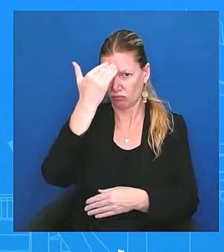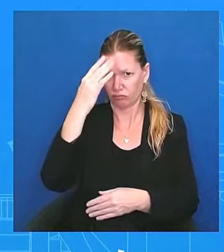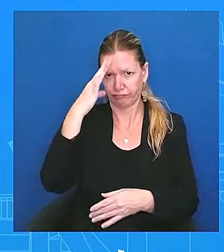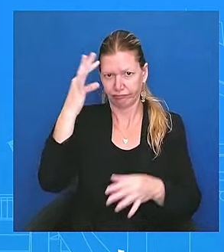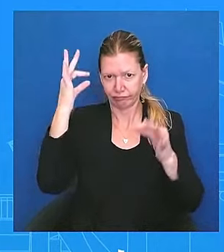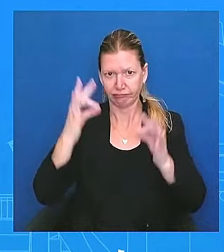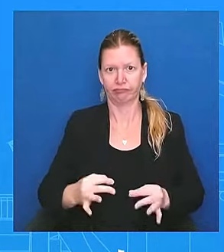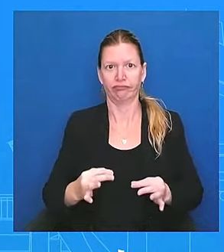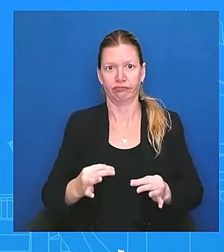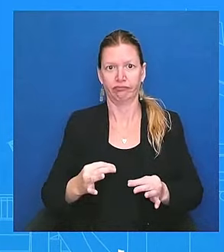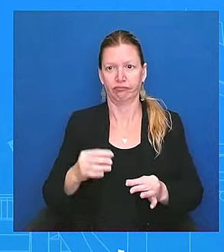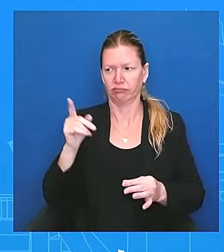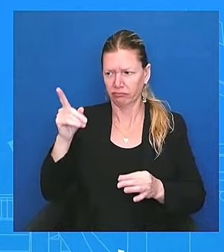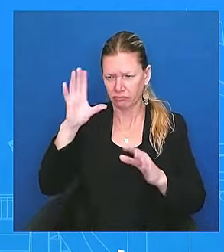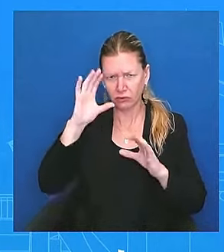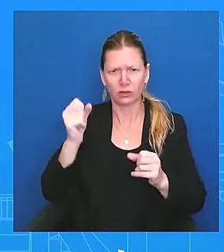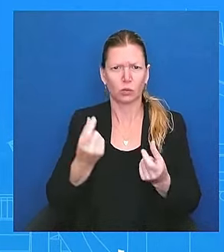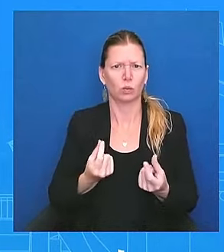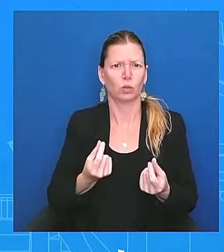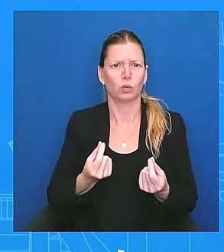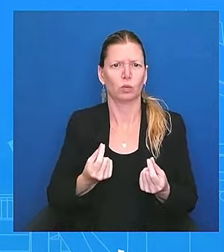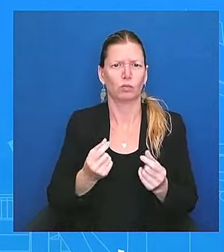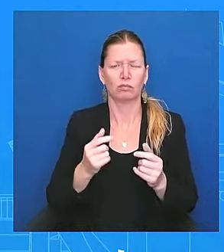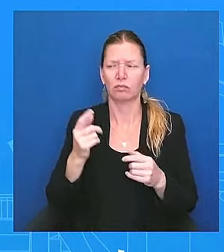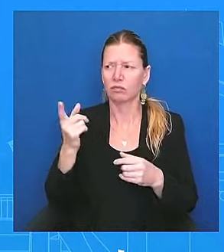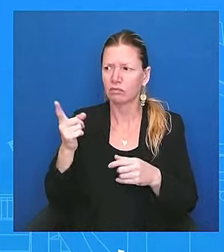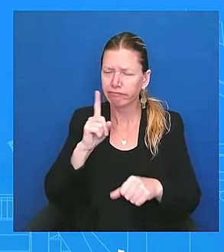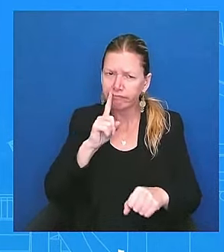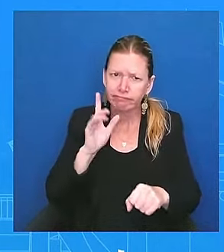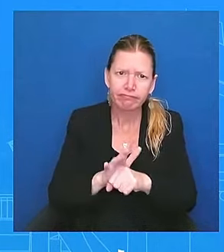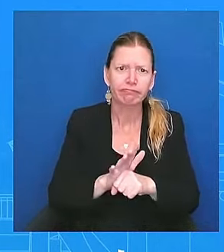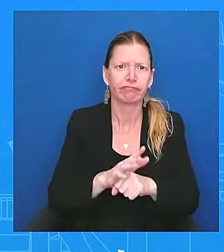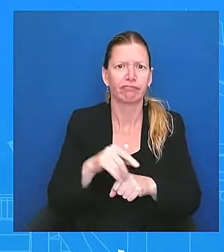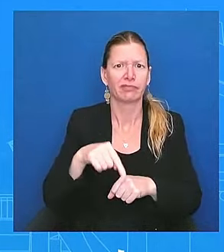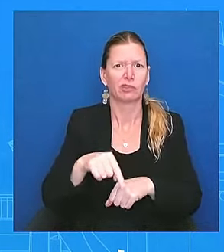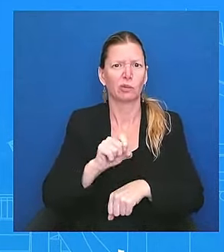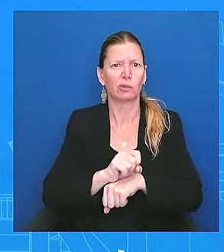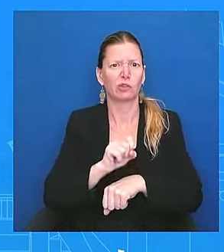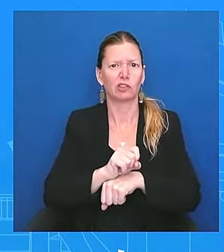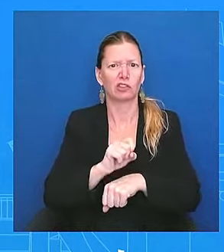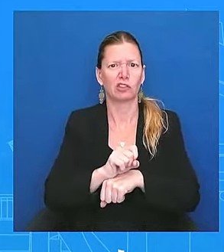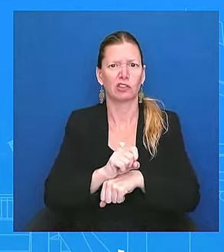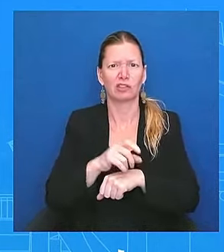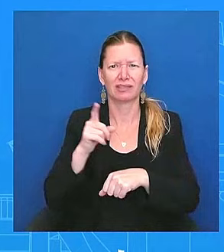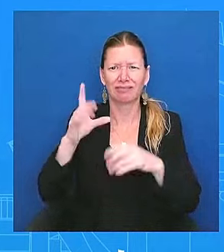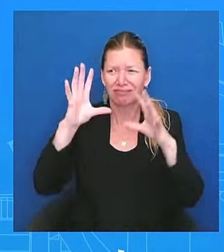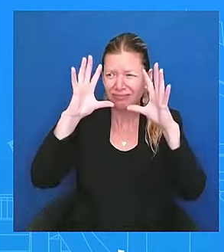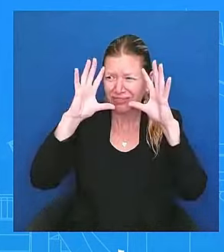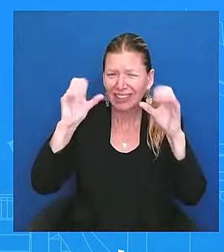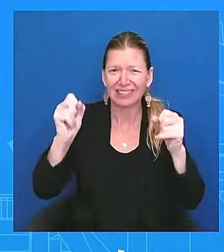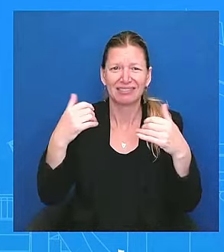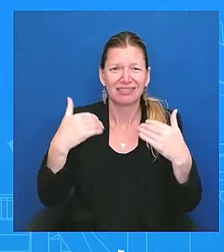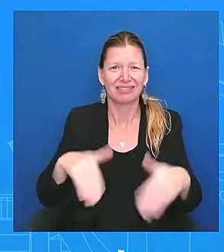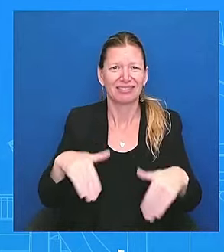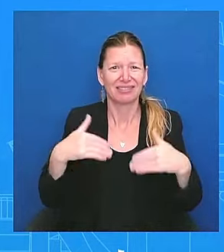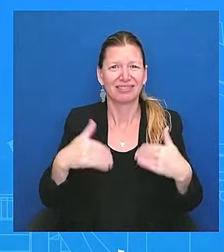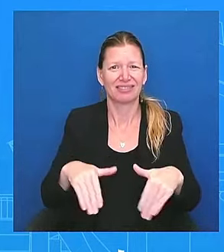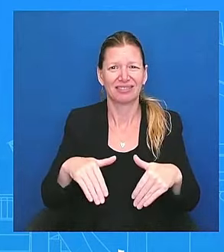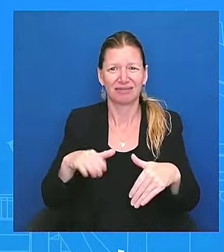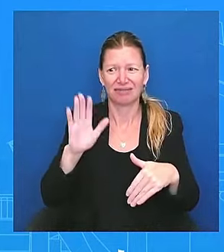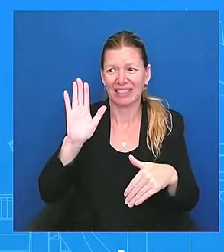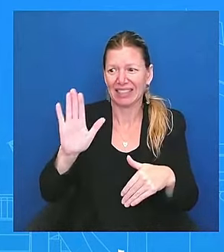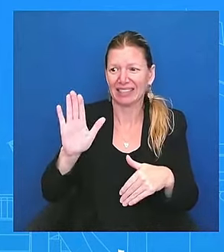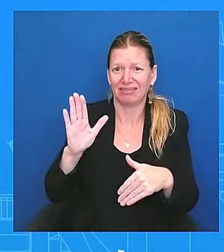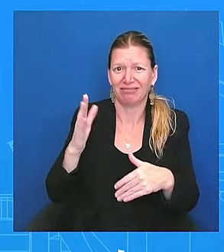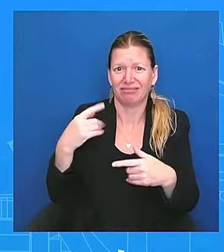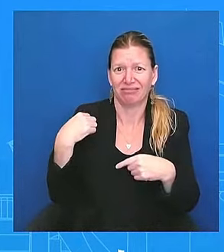work of the president, of the commander in chief. And his record clearly lays that out and speaks to it.